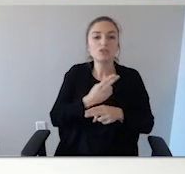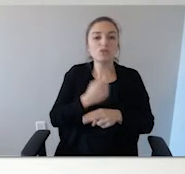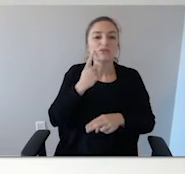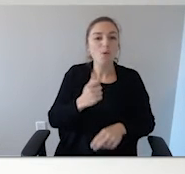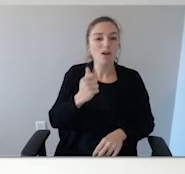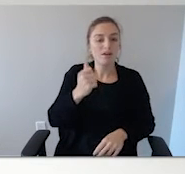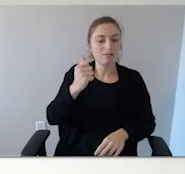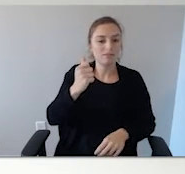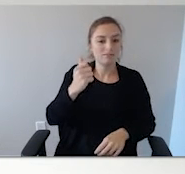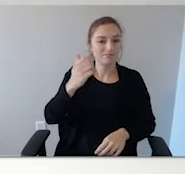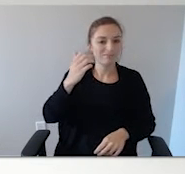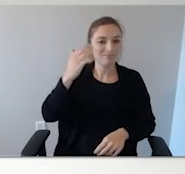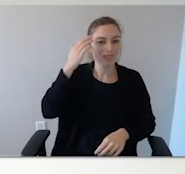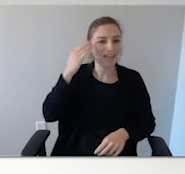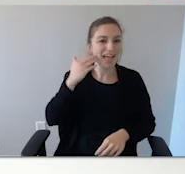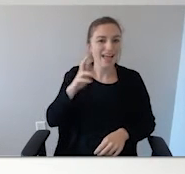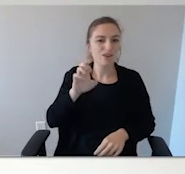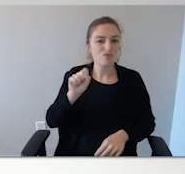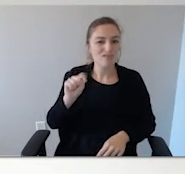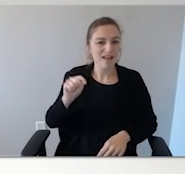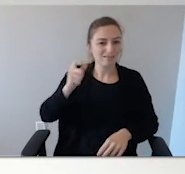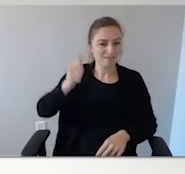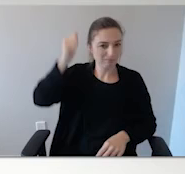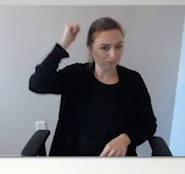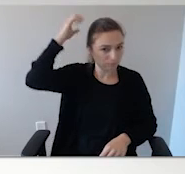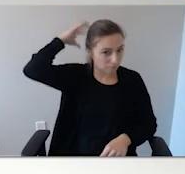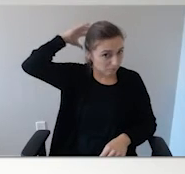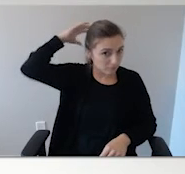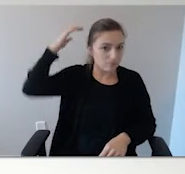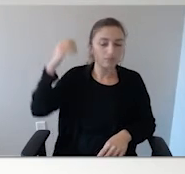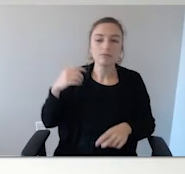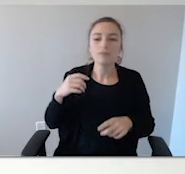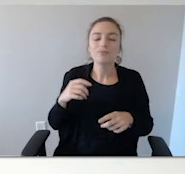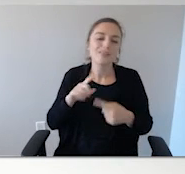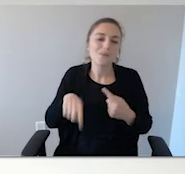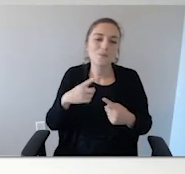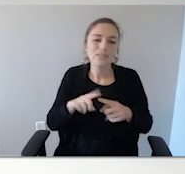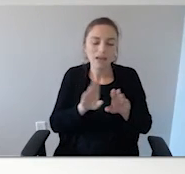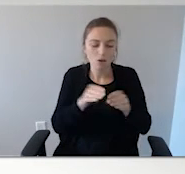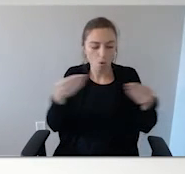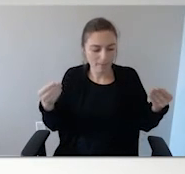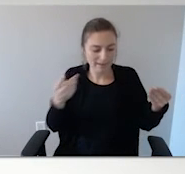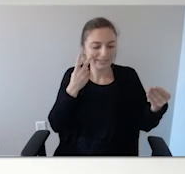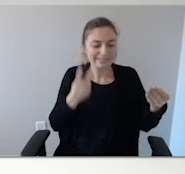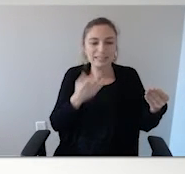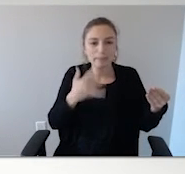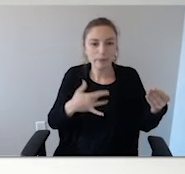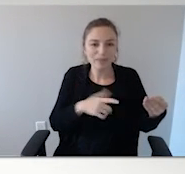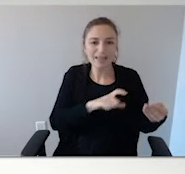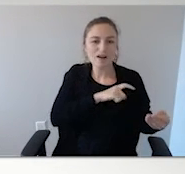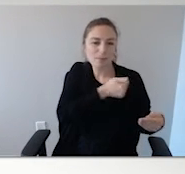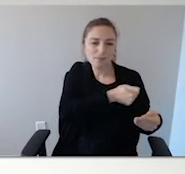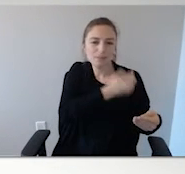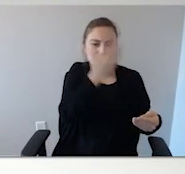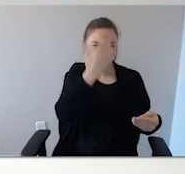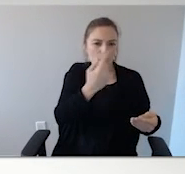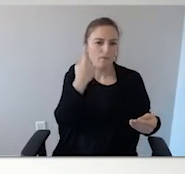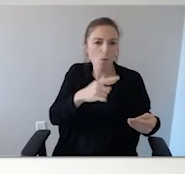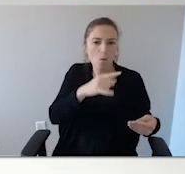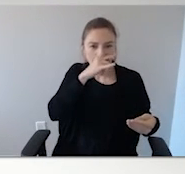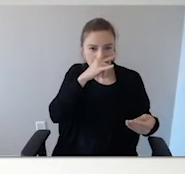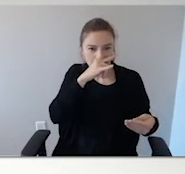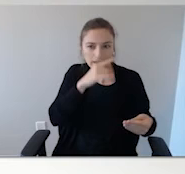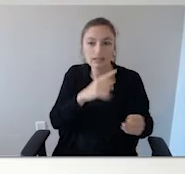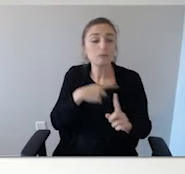either the driver or the passenger. Once they open it and see the date of birth, they'll see that it's for the child. You could also add a picture where it says